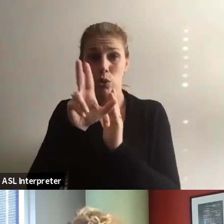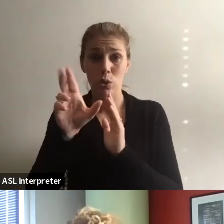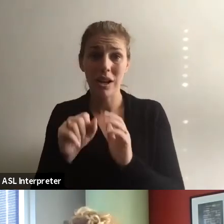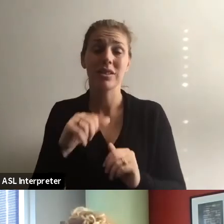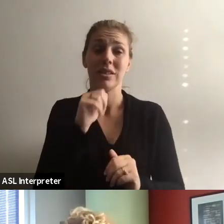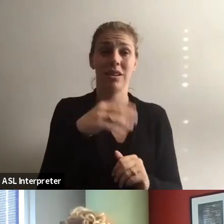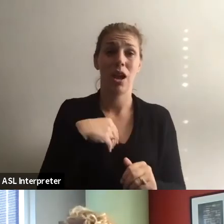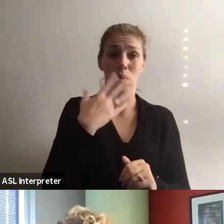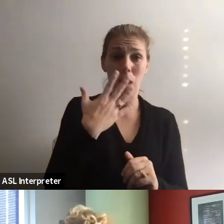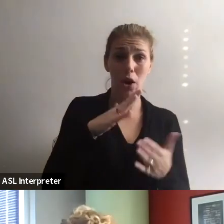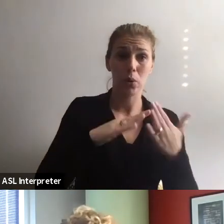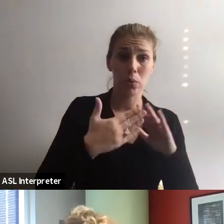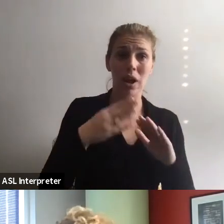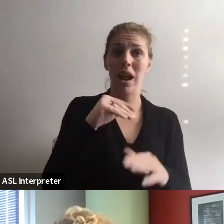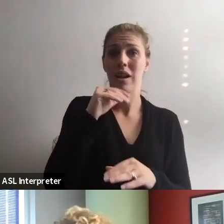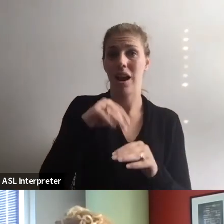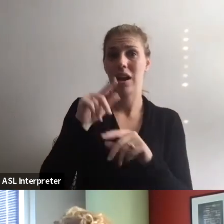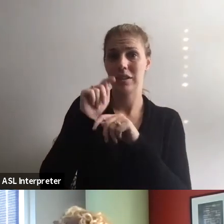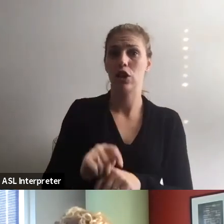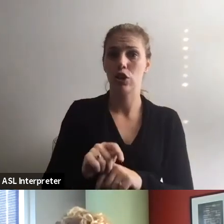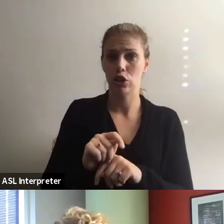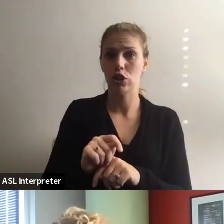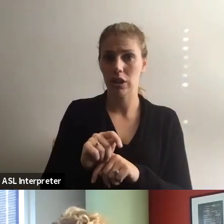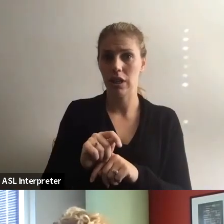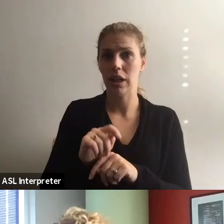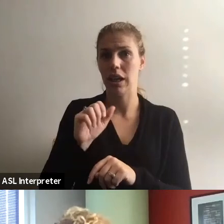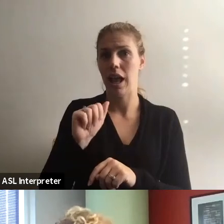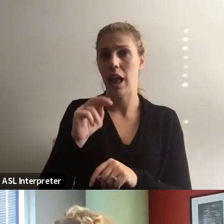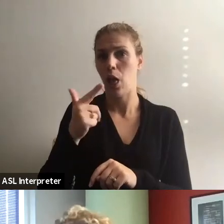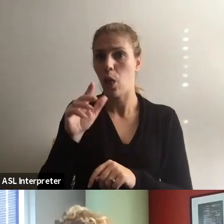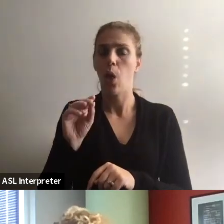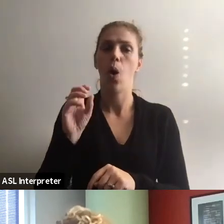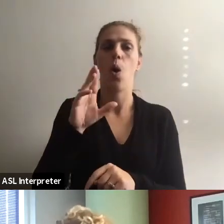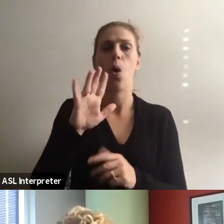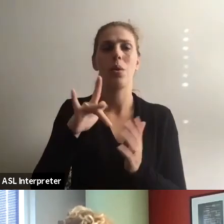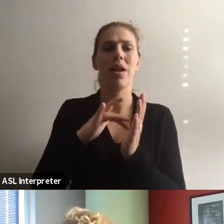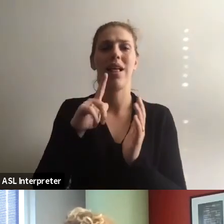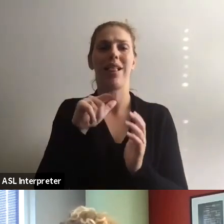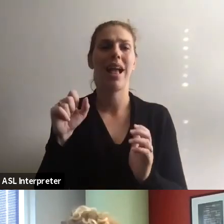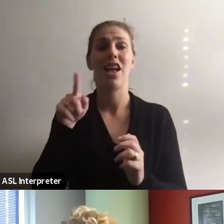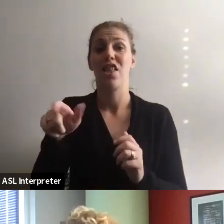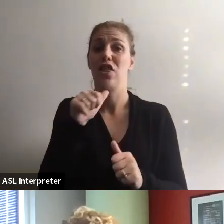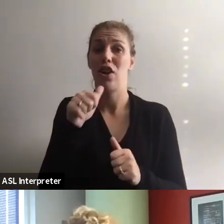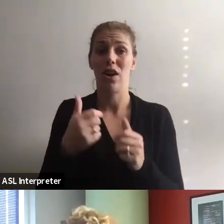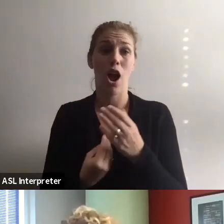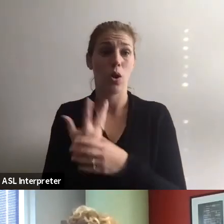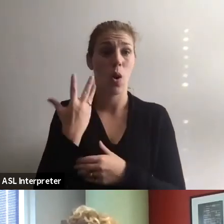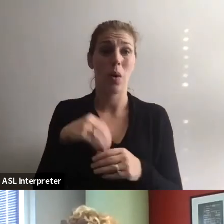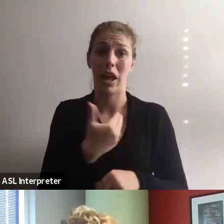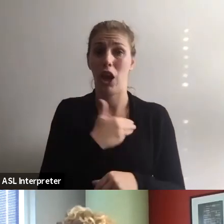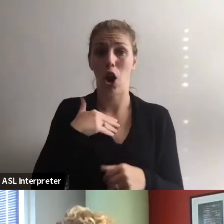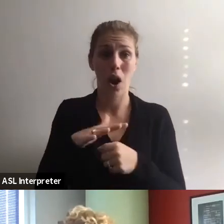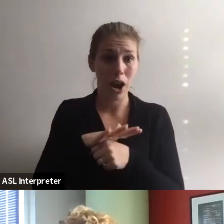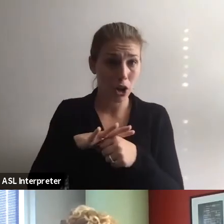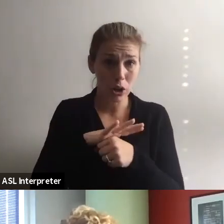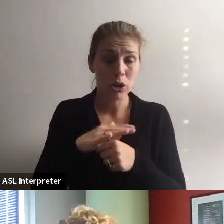communities and communities who are not traditionally Anglo or upper middle class are not the growing demographics in our, in our area. And